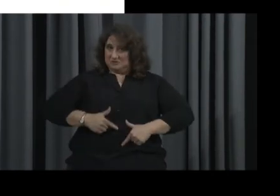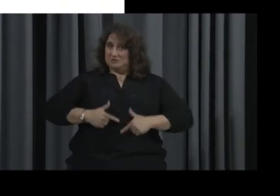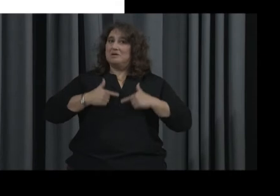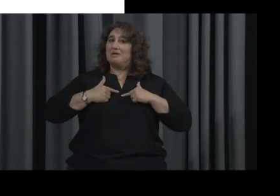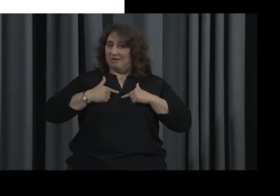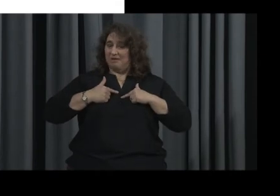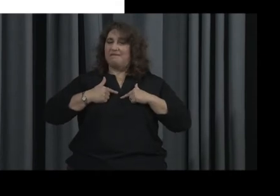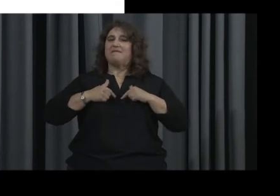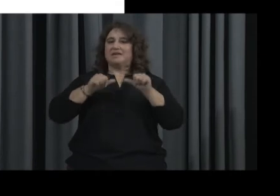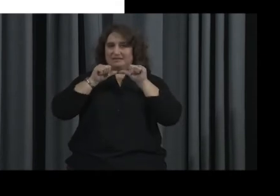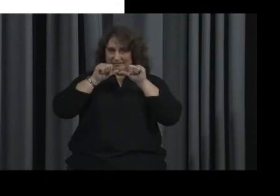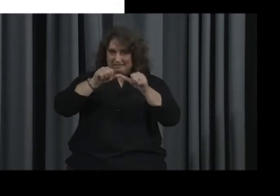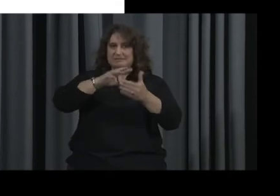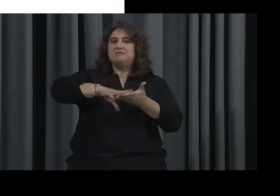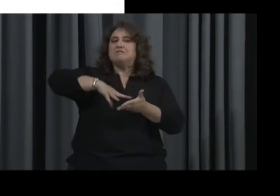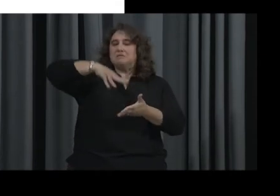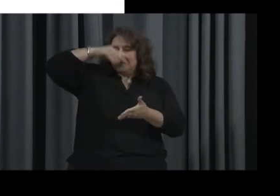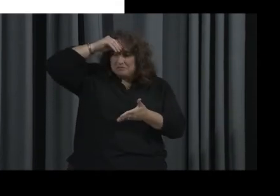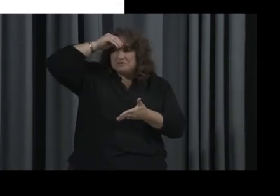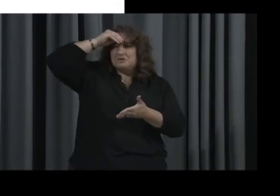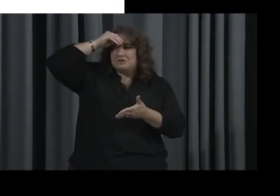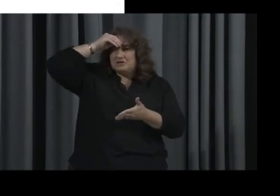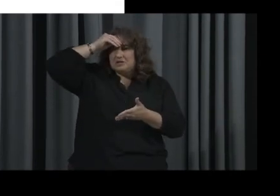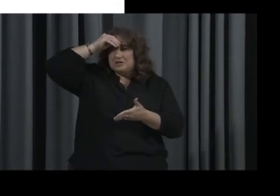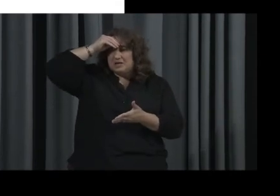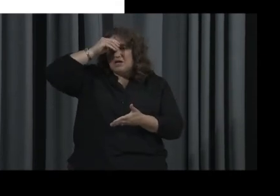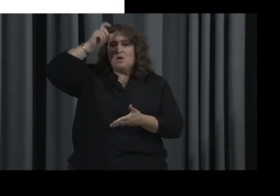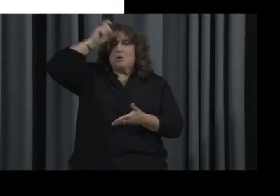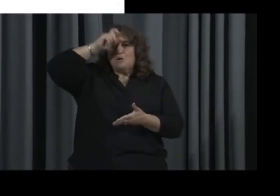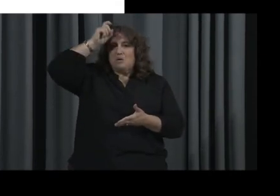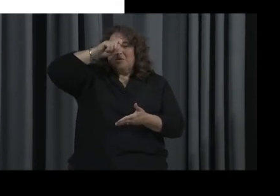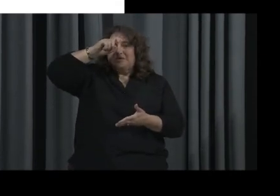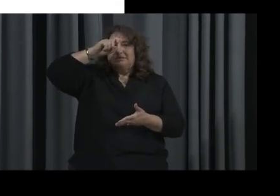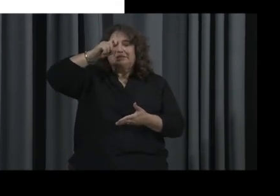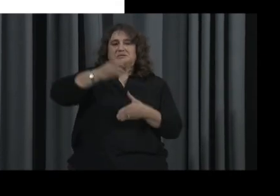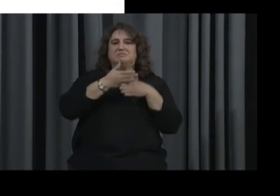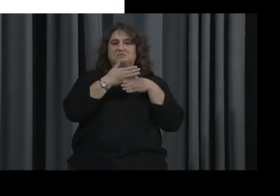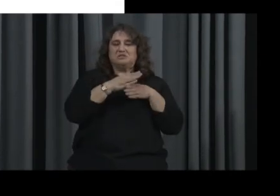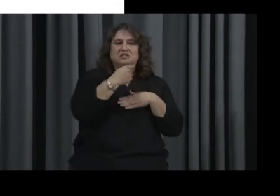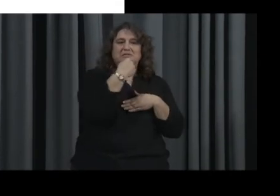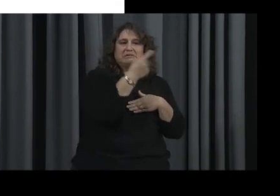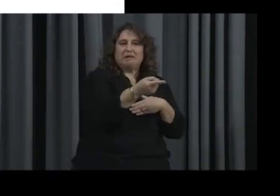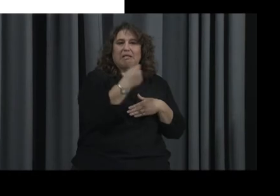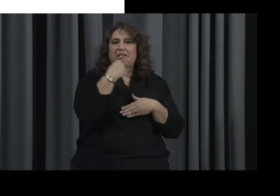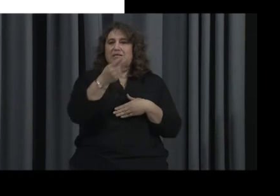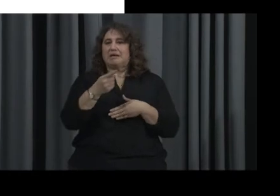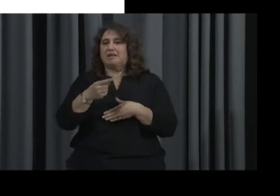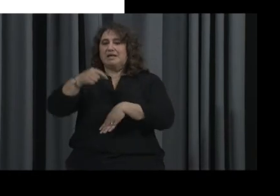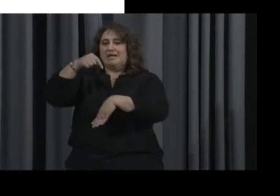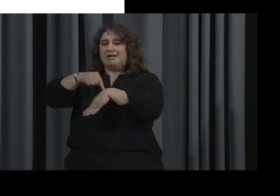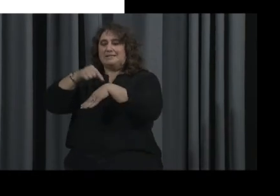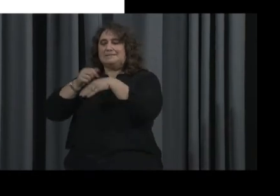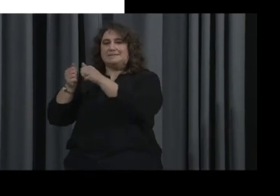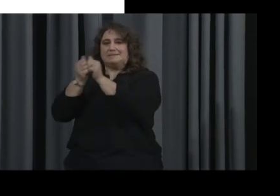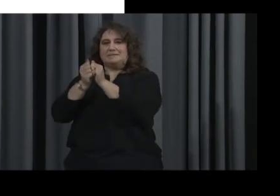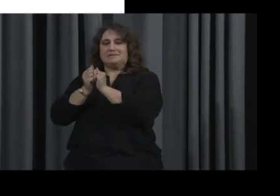continue to learn, share wisdom, and spending time and family with friends. What do you guys think? Did